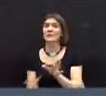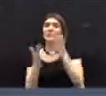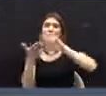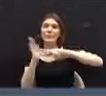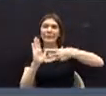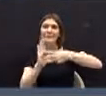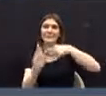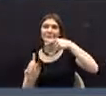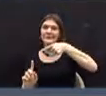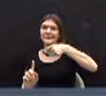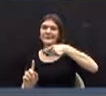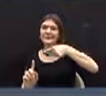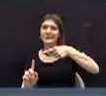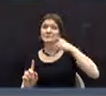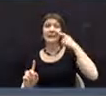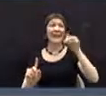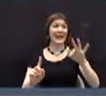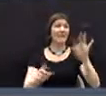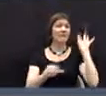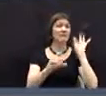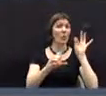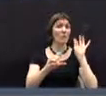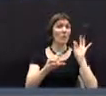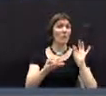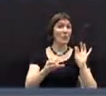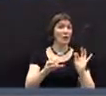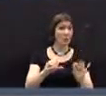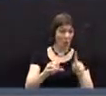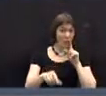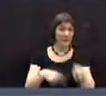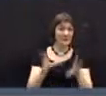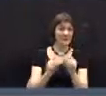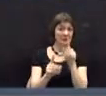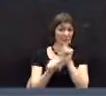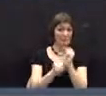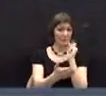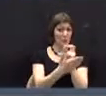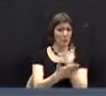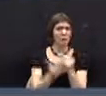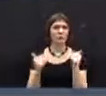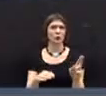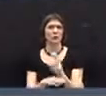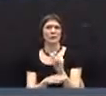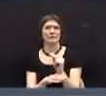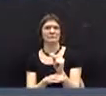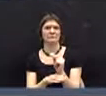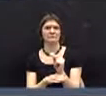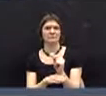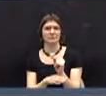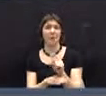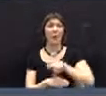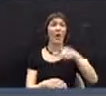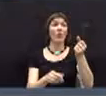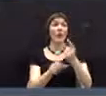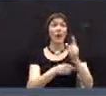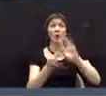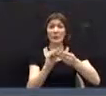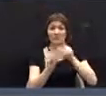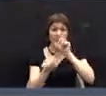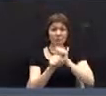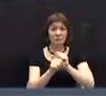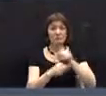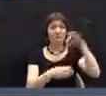purposes under any article contained in the warning for this meeting, the annual meeting, or any other special meeting,